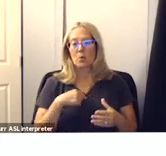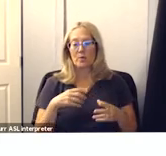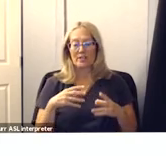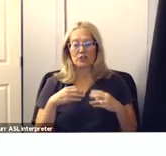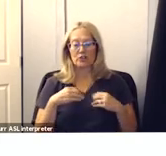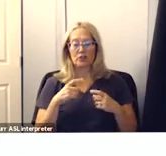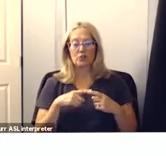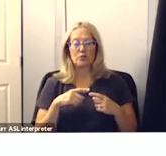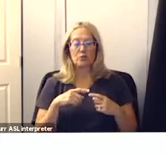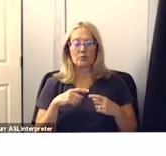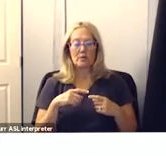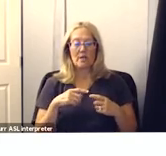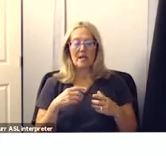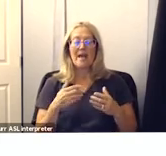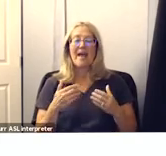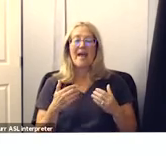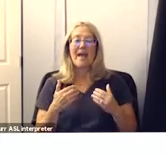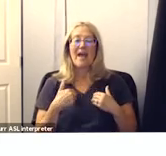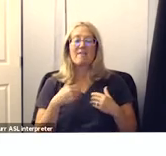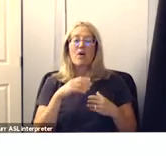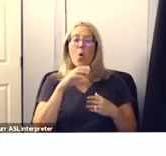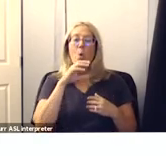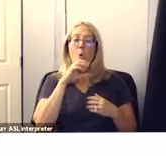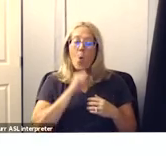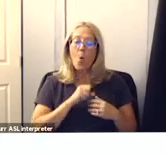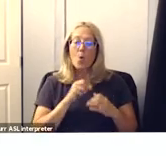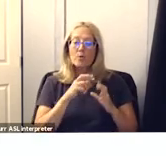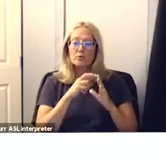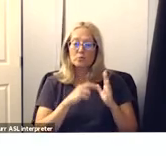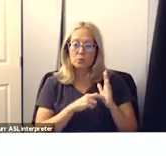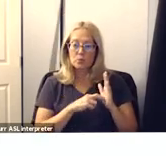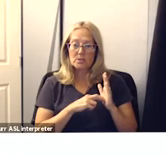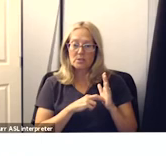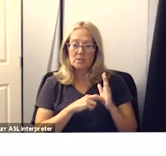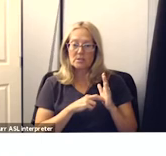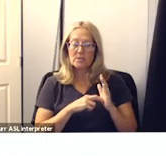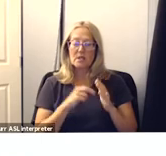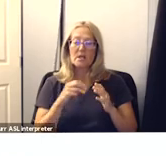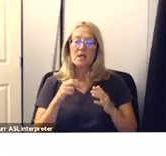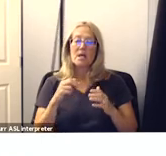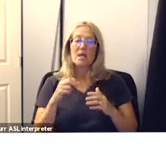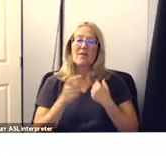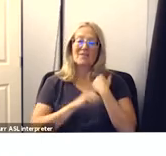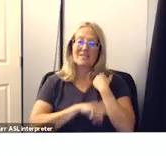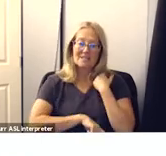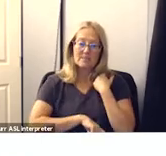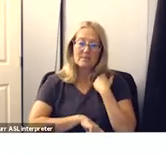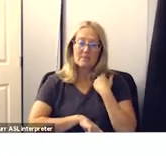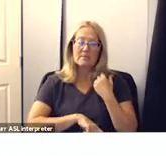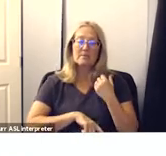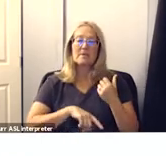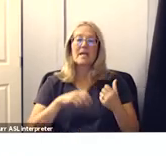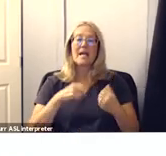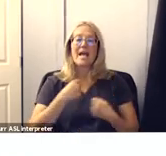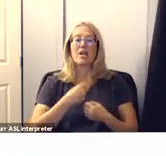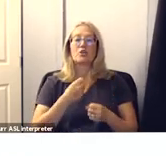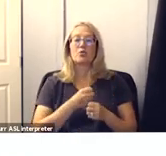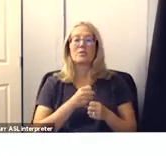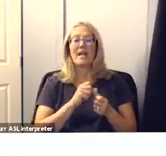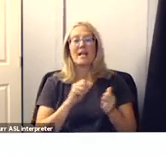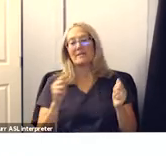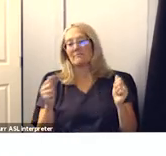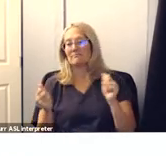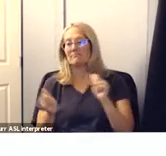the old set of discipline guidelines and create the guidelines that we're